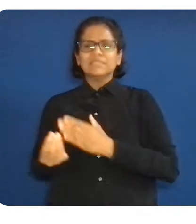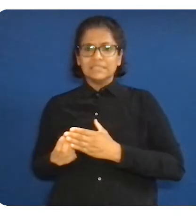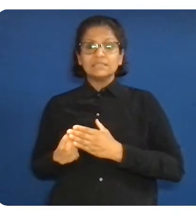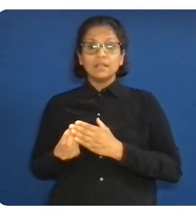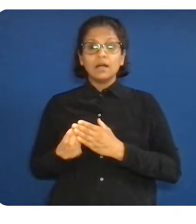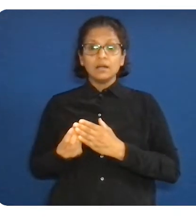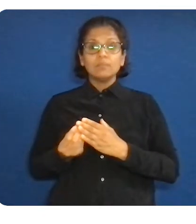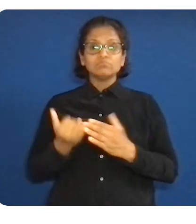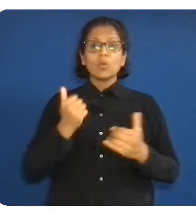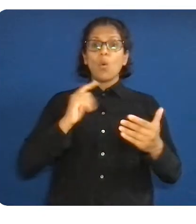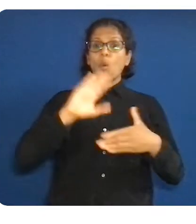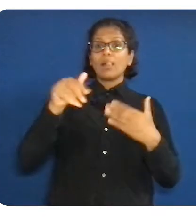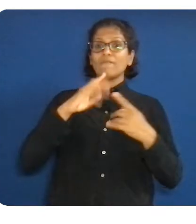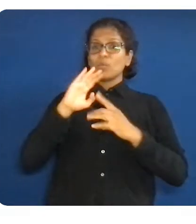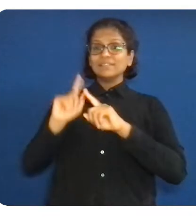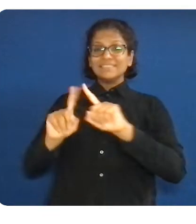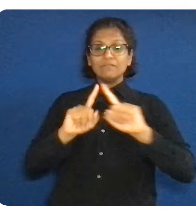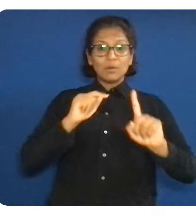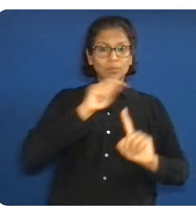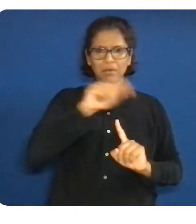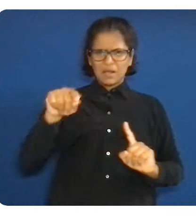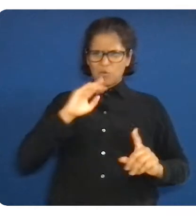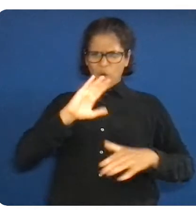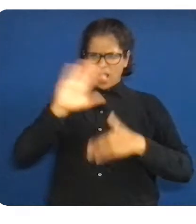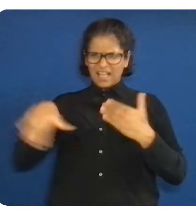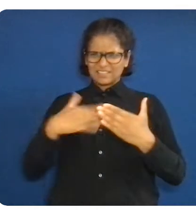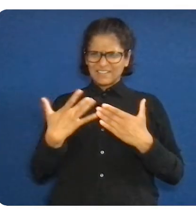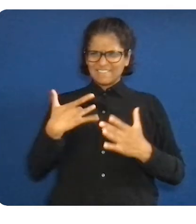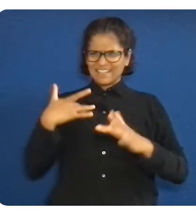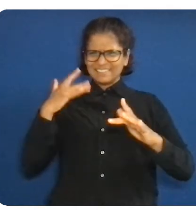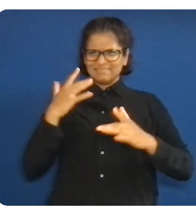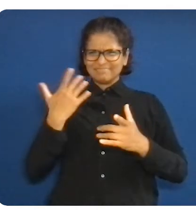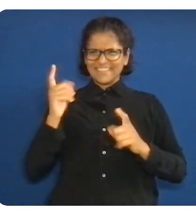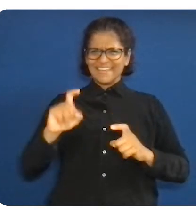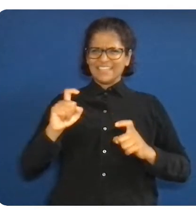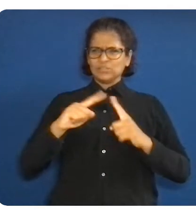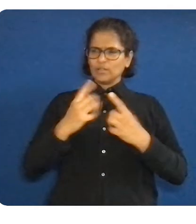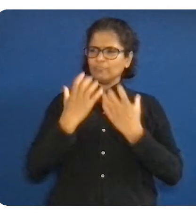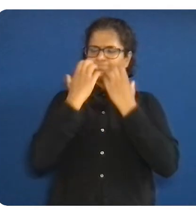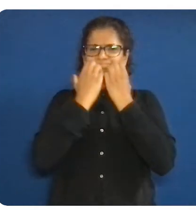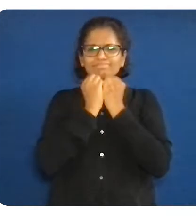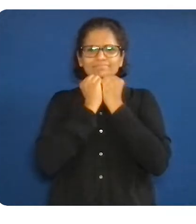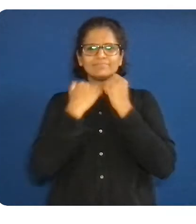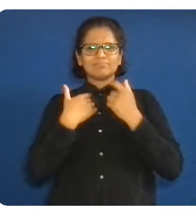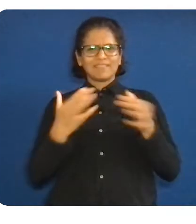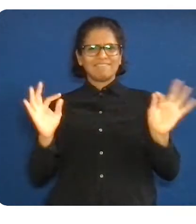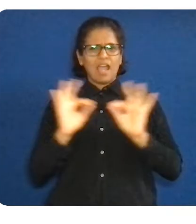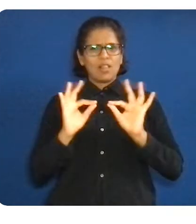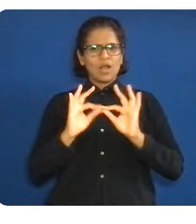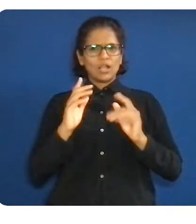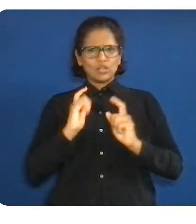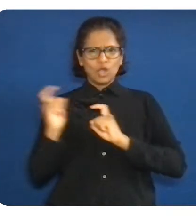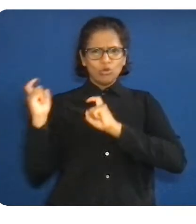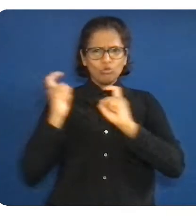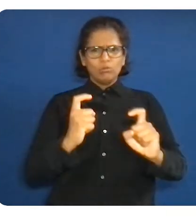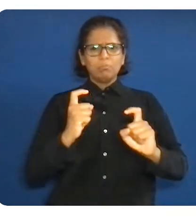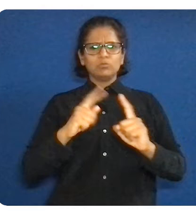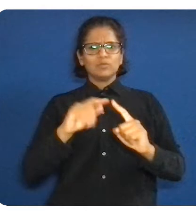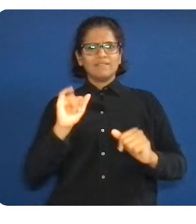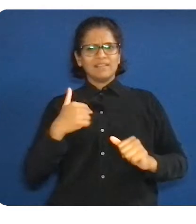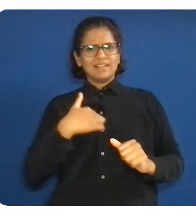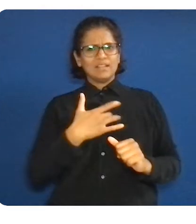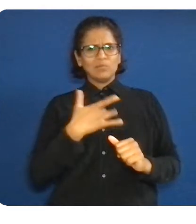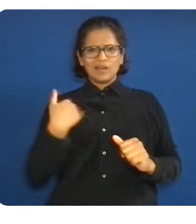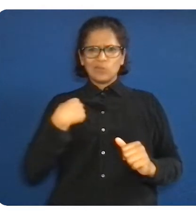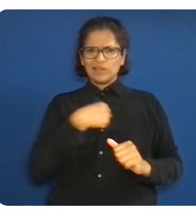But being included isn't necessarily feeling like you belong. Being invited to the table is not the same